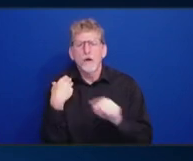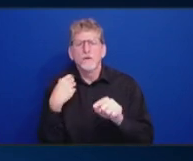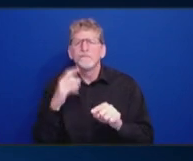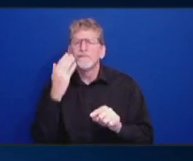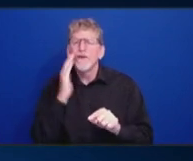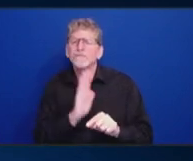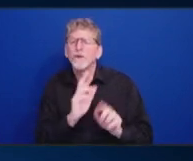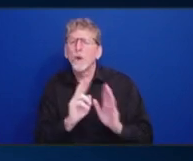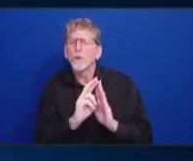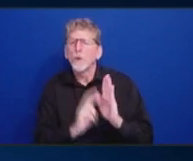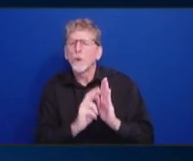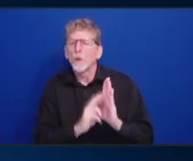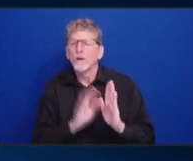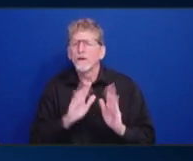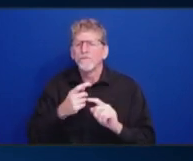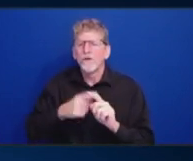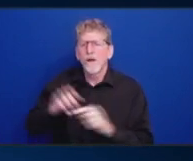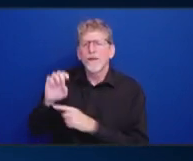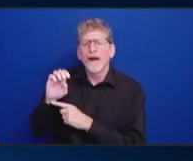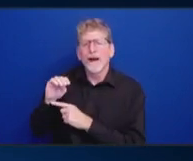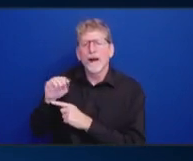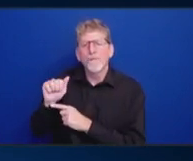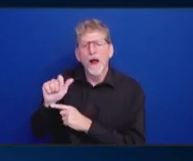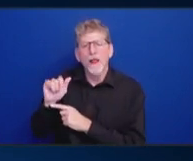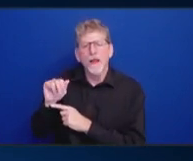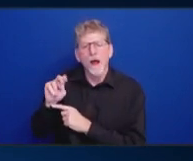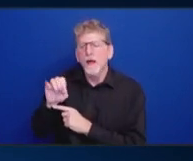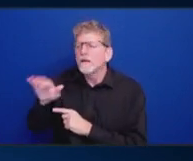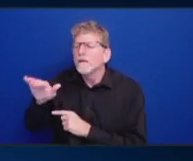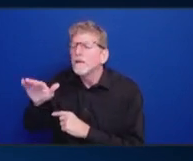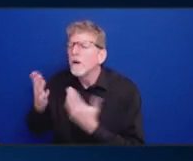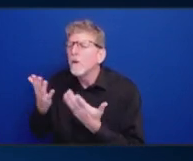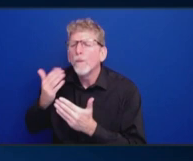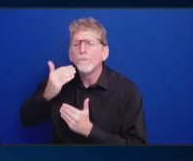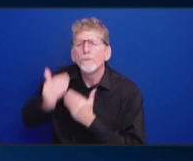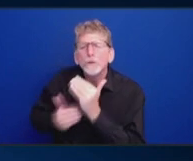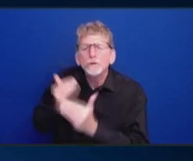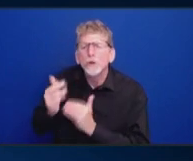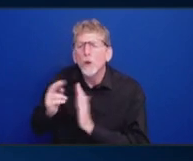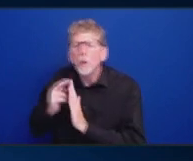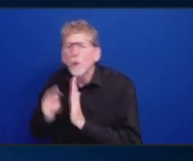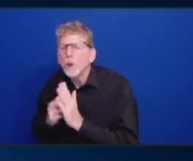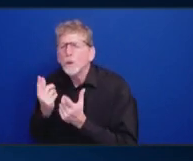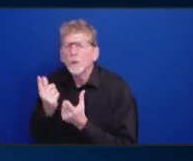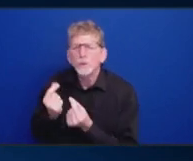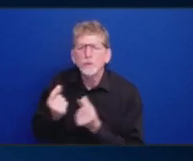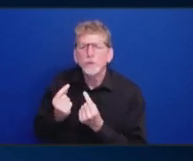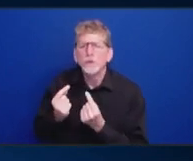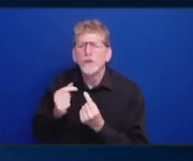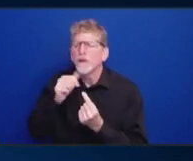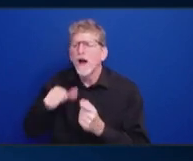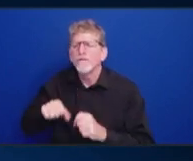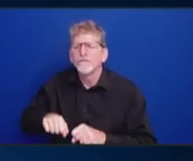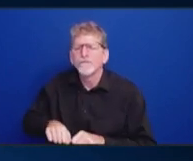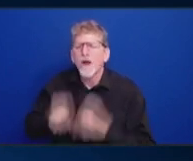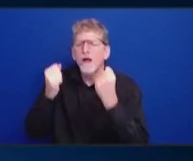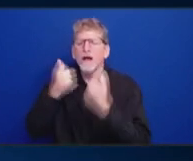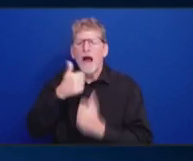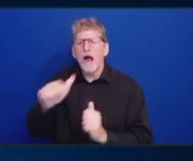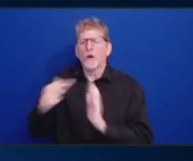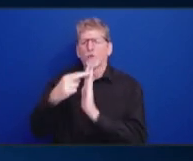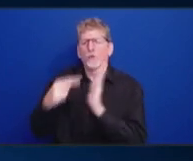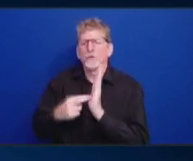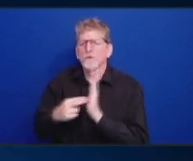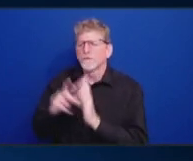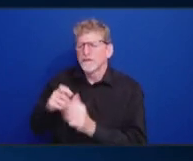the process is. So, we don't run afoul of the process. So, please, if one of the members can, if at least one member can make sure